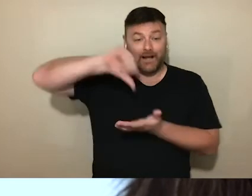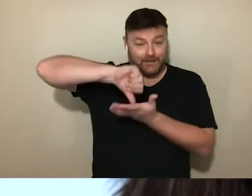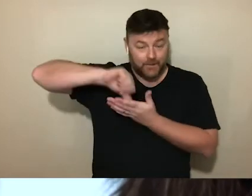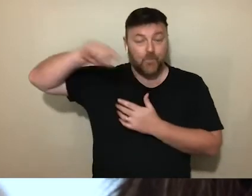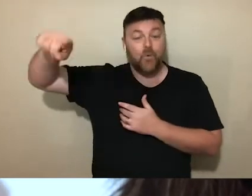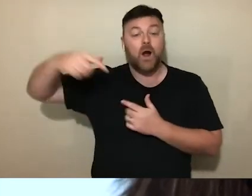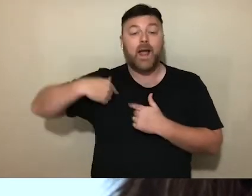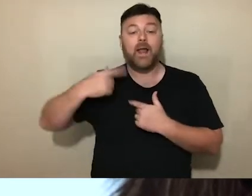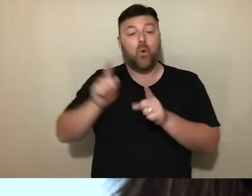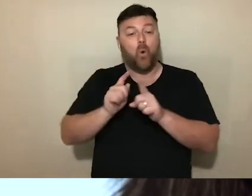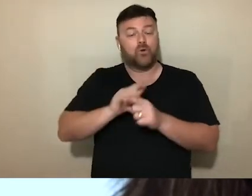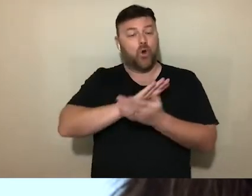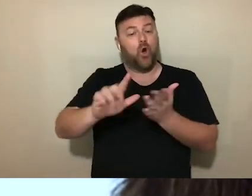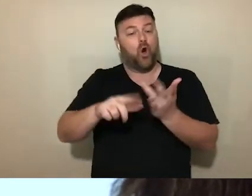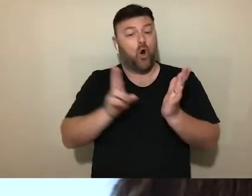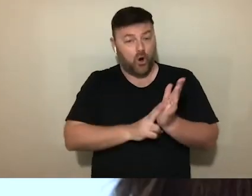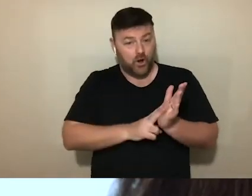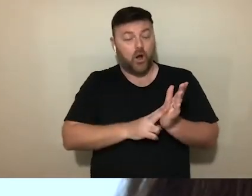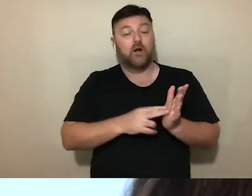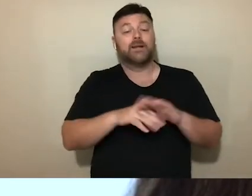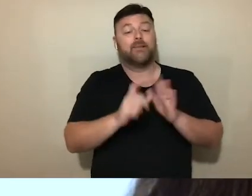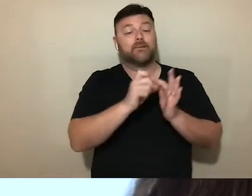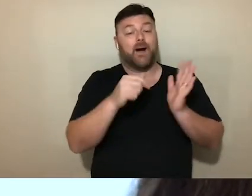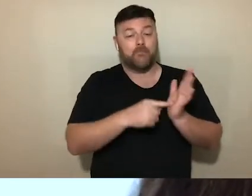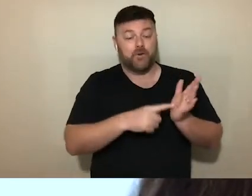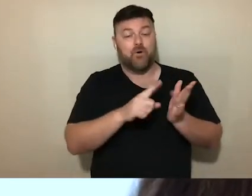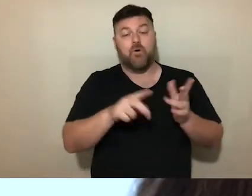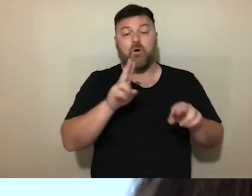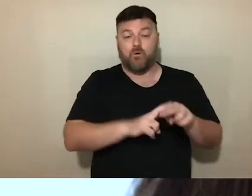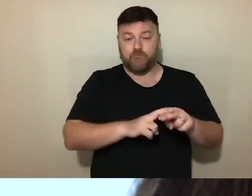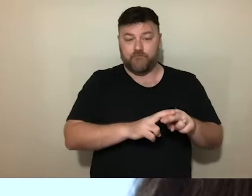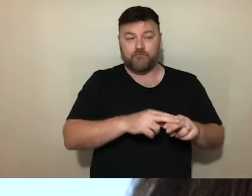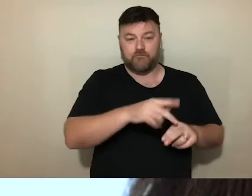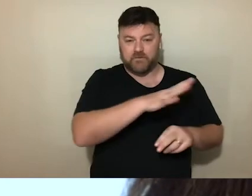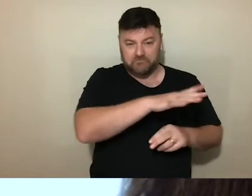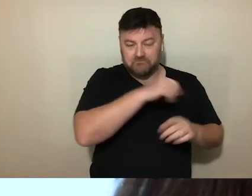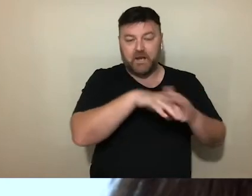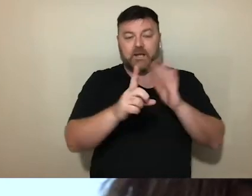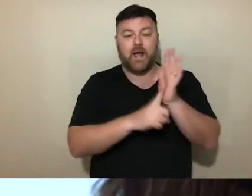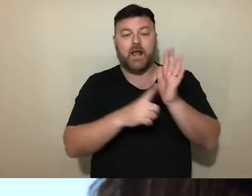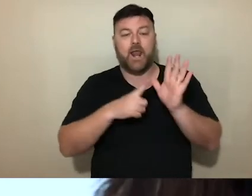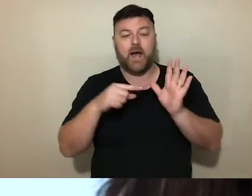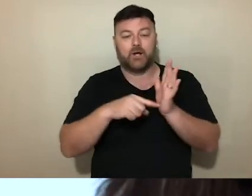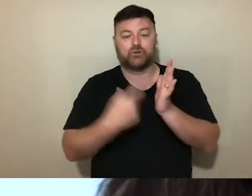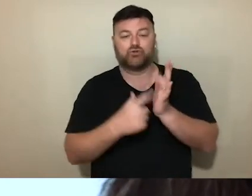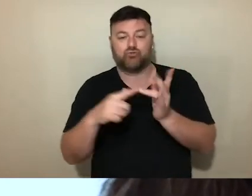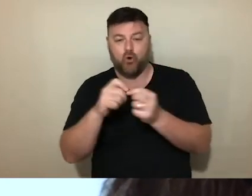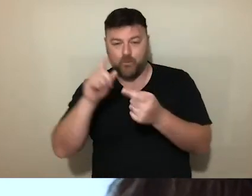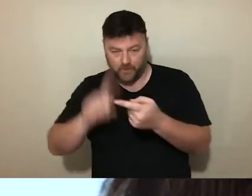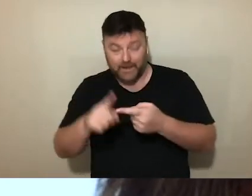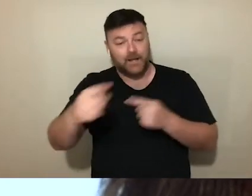Affiliate of the Department of Social Inquiry at La Trobe University in Melbourne. His research interests include social anthropology,